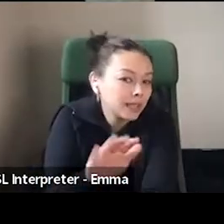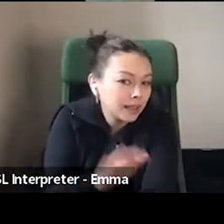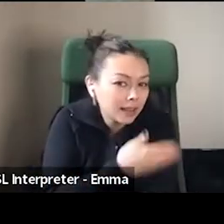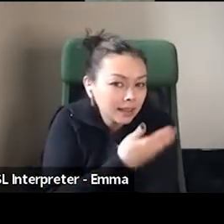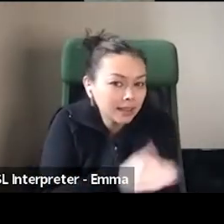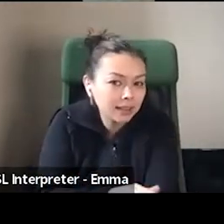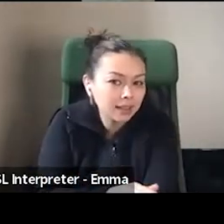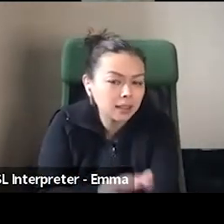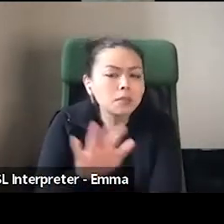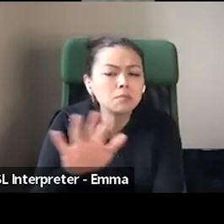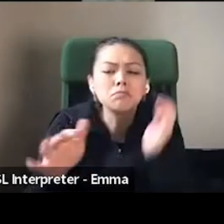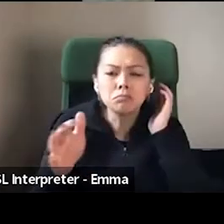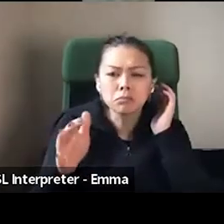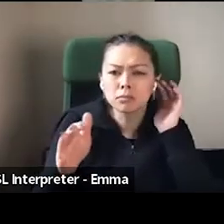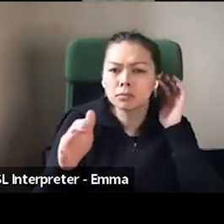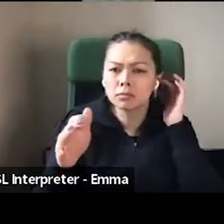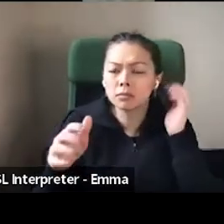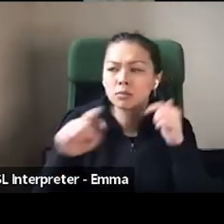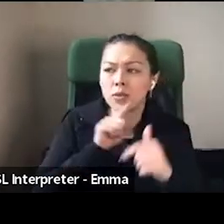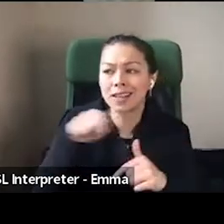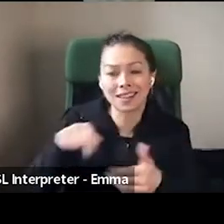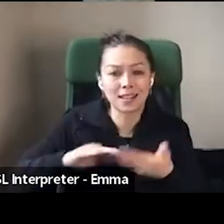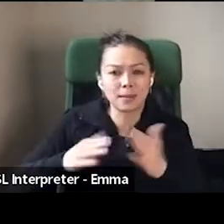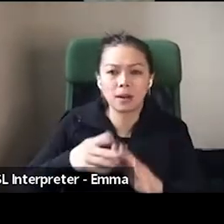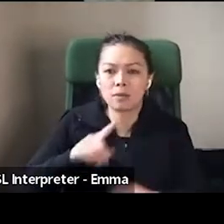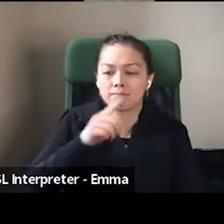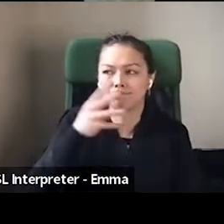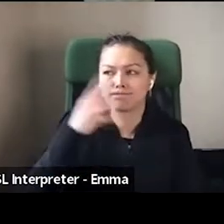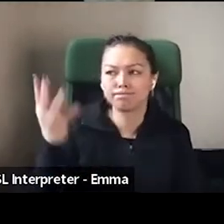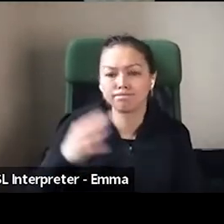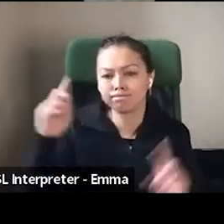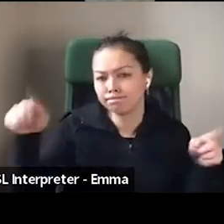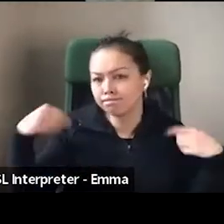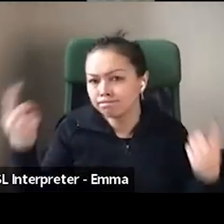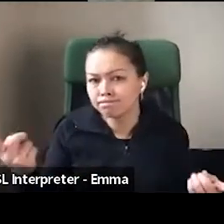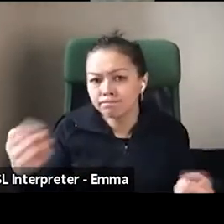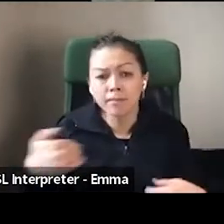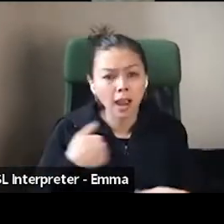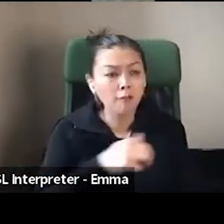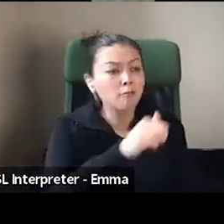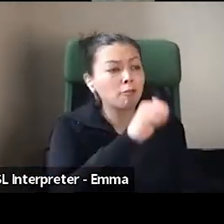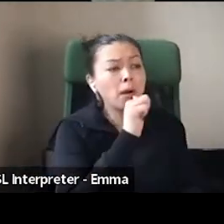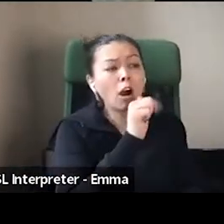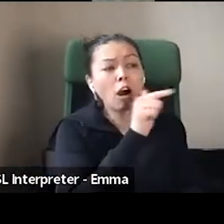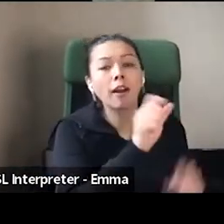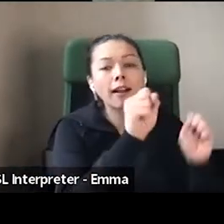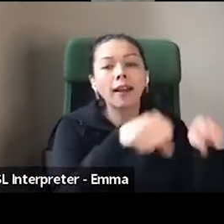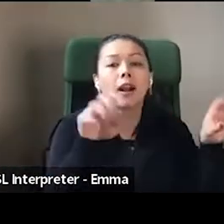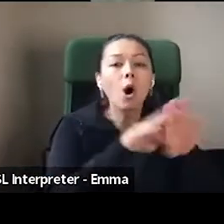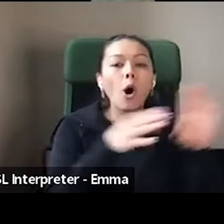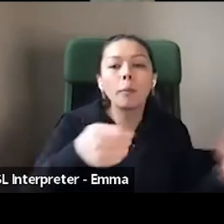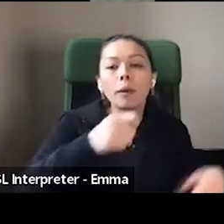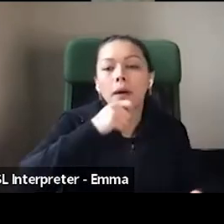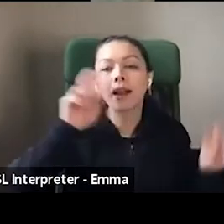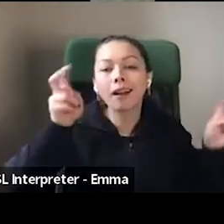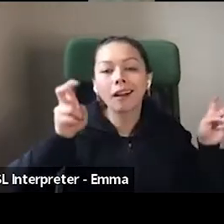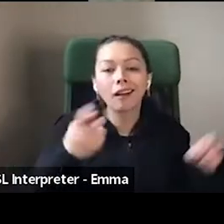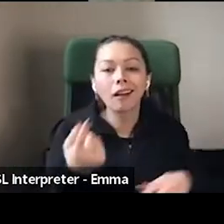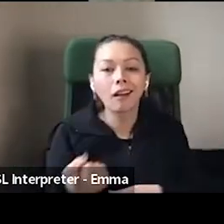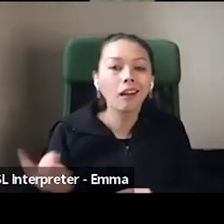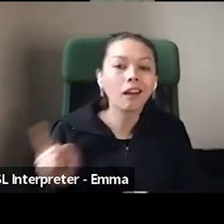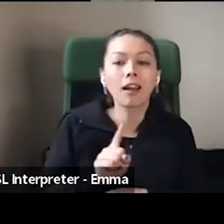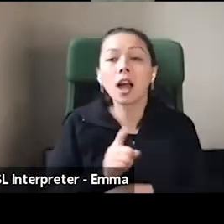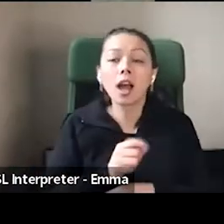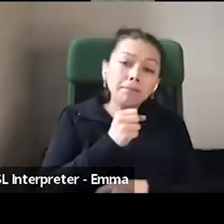at, and then we have a beautiful performing arts center, um, which pre pandemic brings in performers